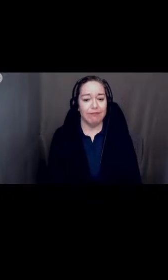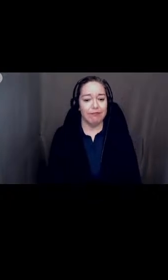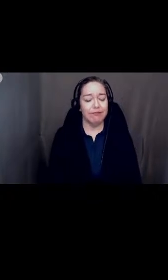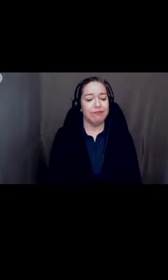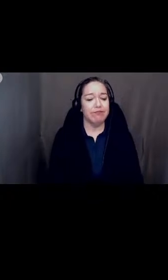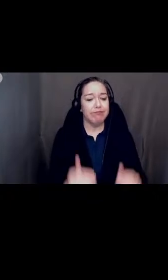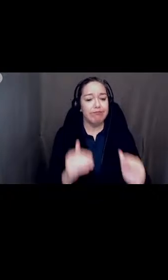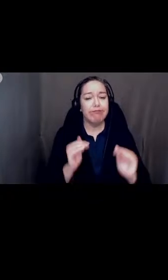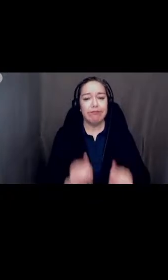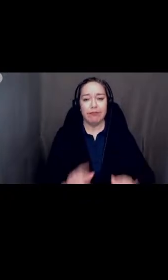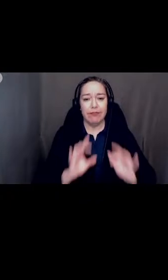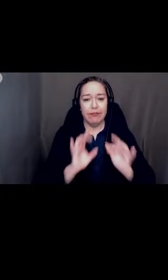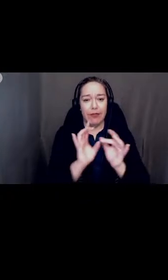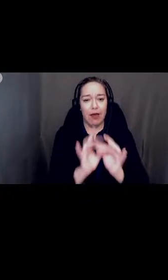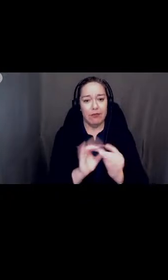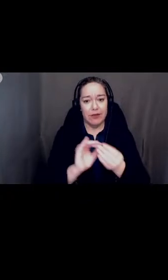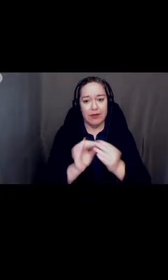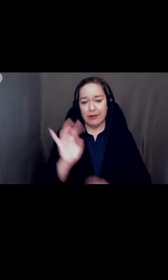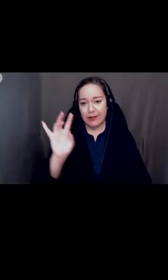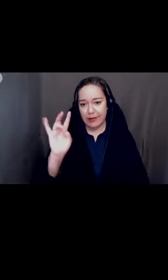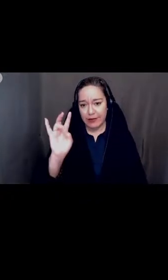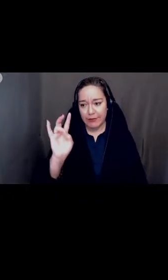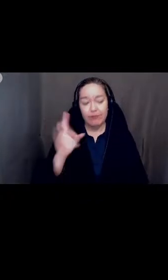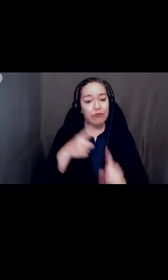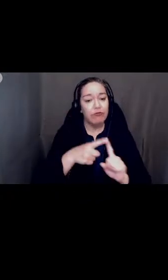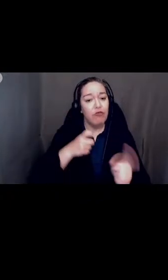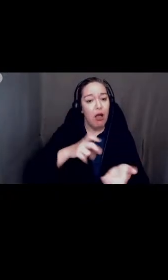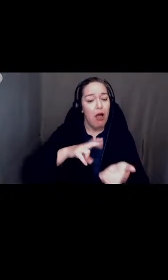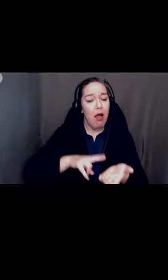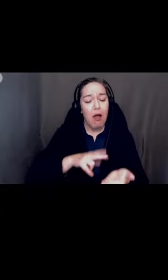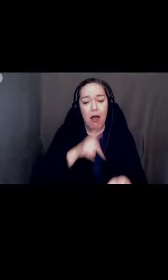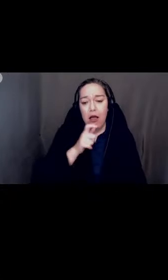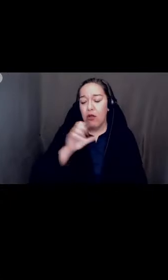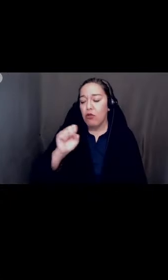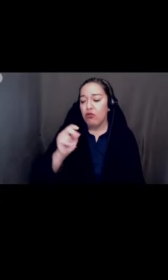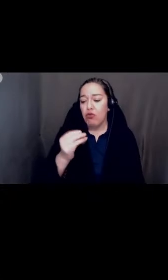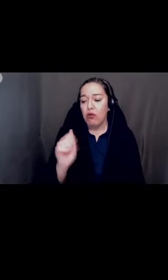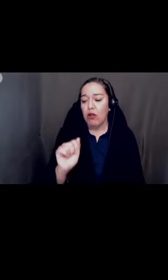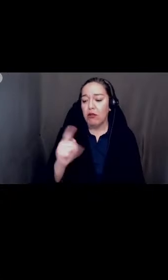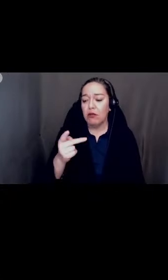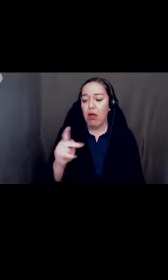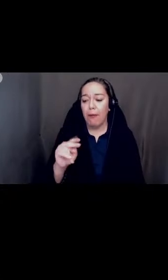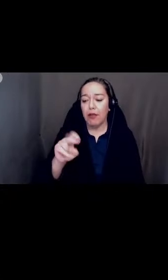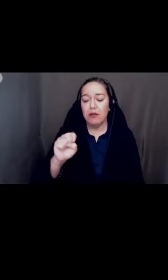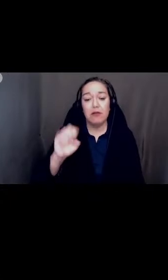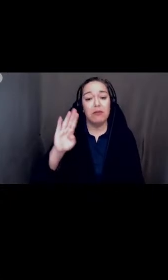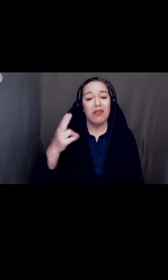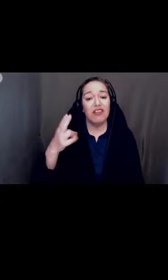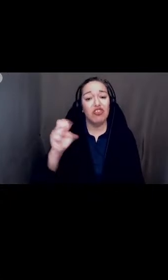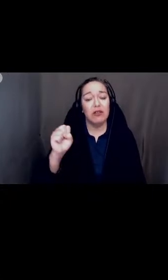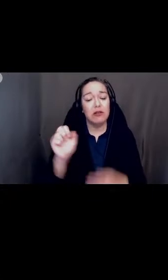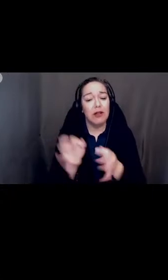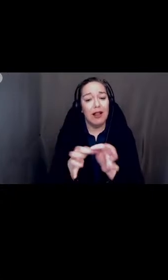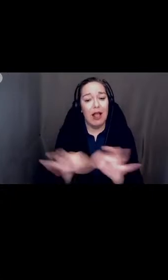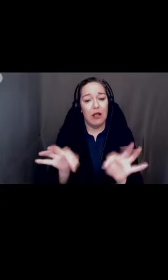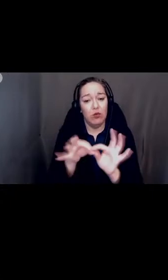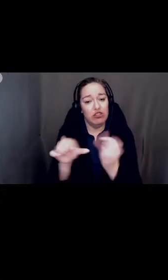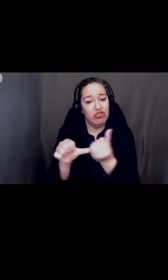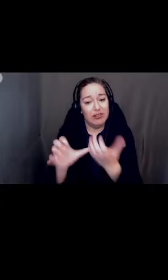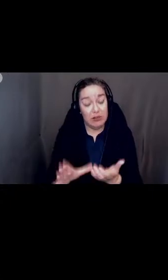public comment number seven sonya tompkins bhs language assistant community advocate